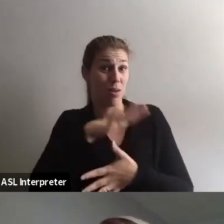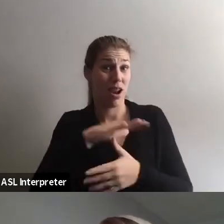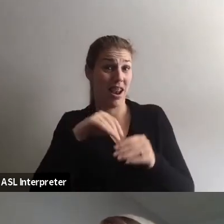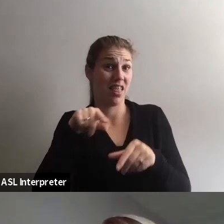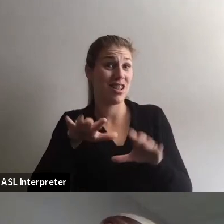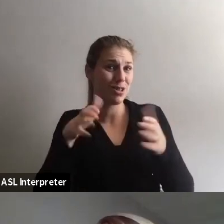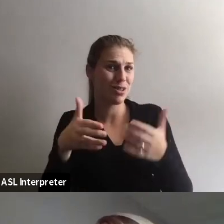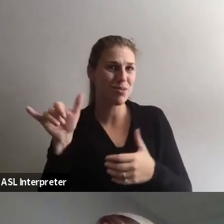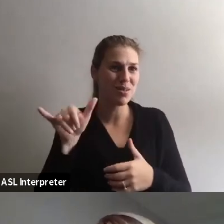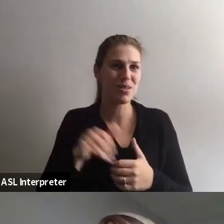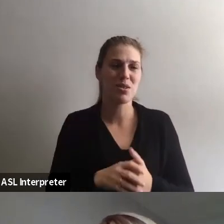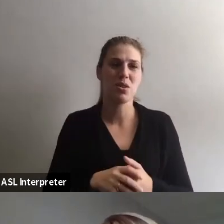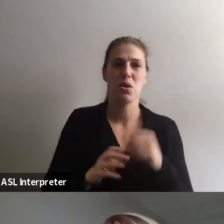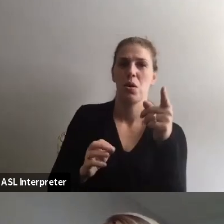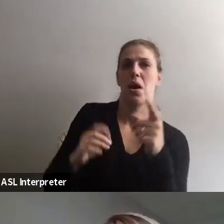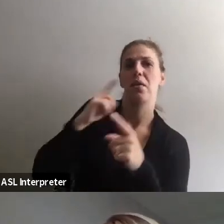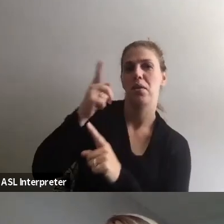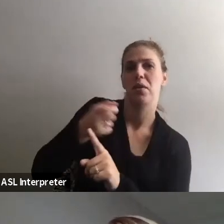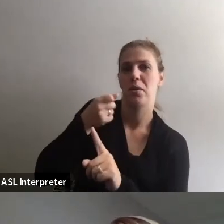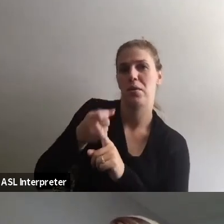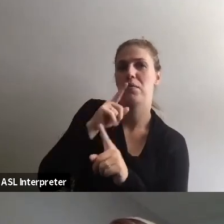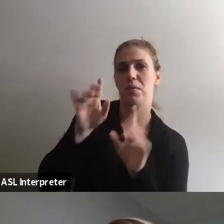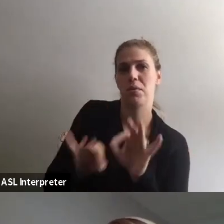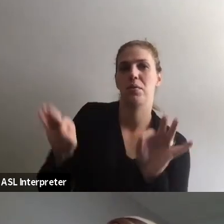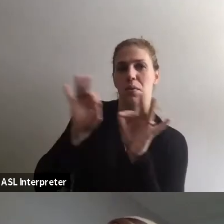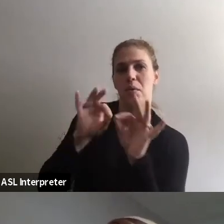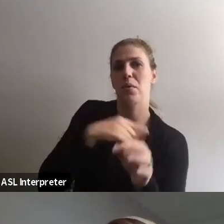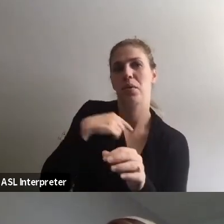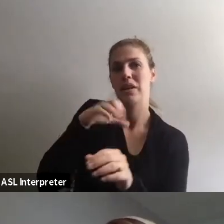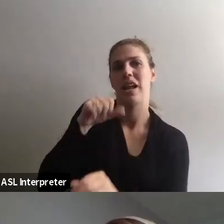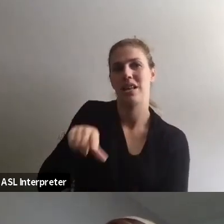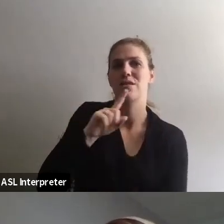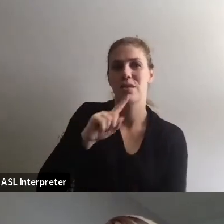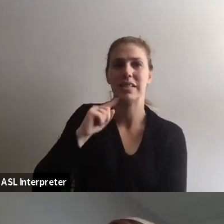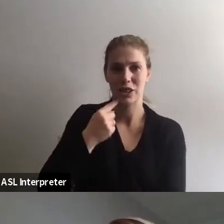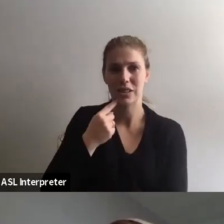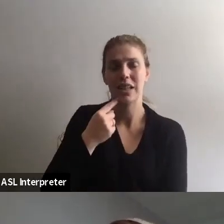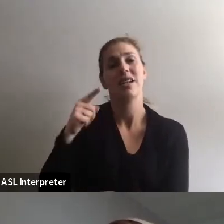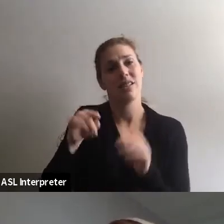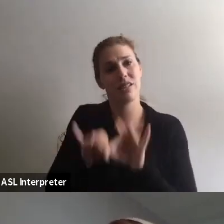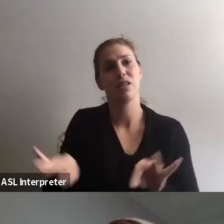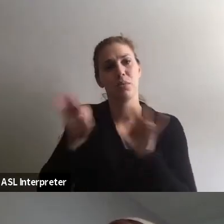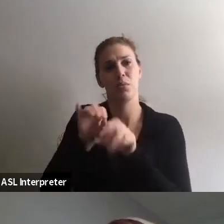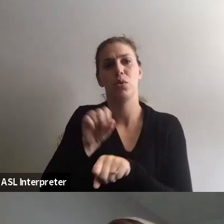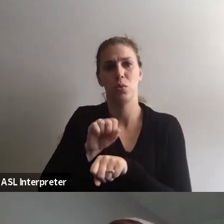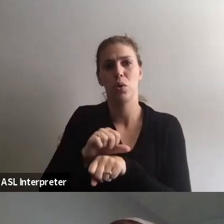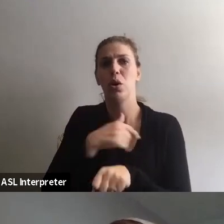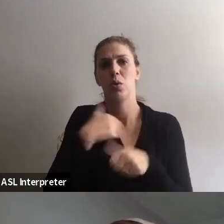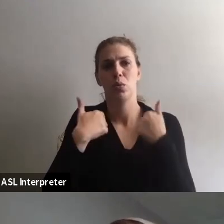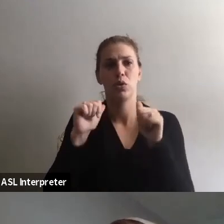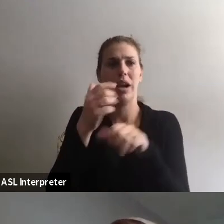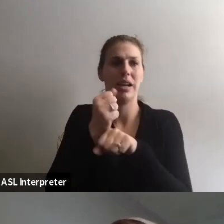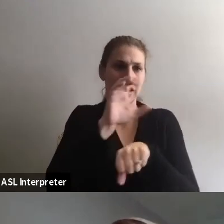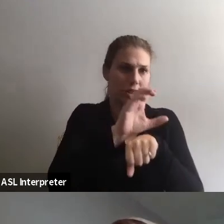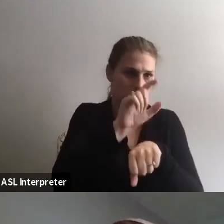group too. I think that you're hitting on something really important is that like we take this really seriously. This is important work and we're trying to like get consultants